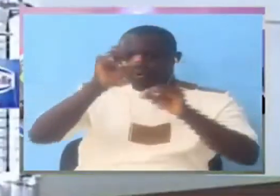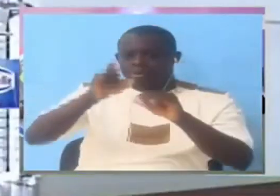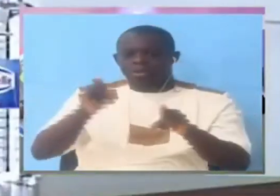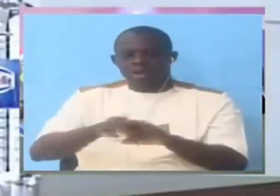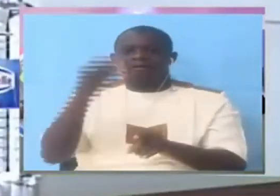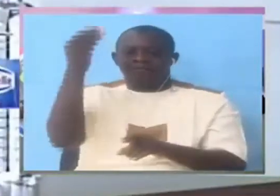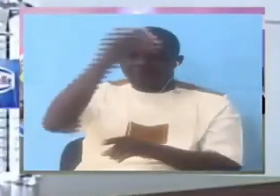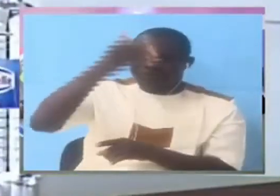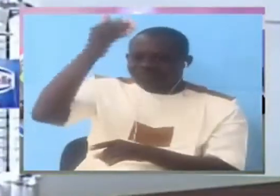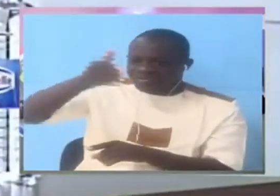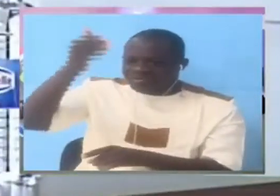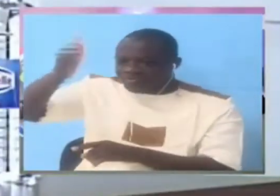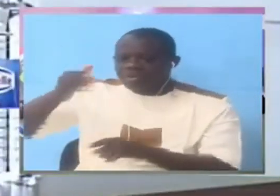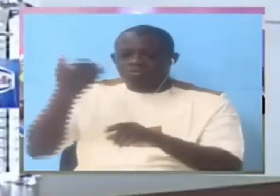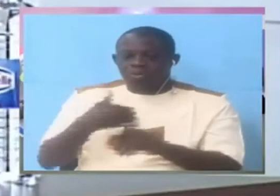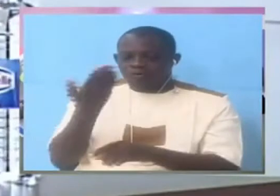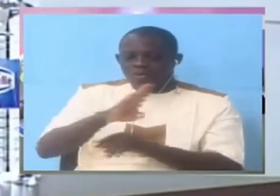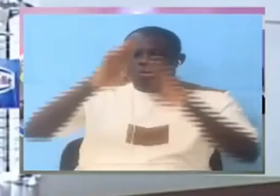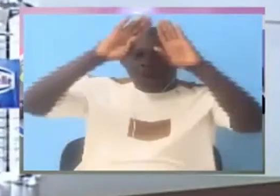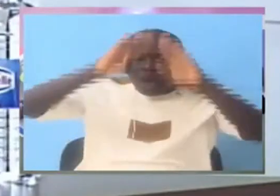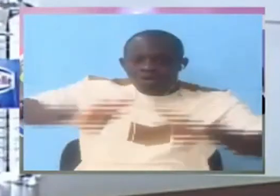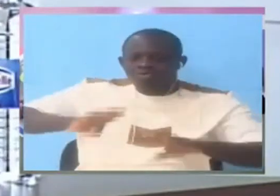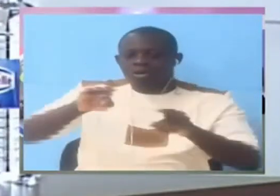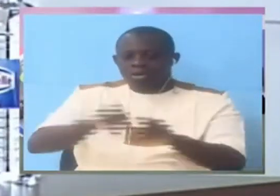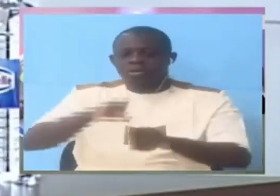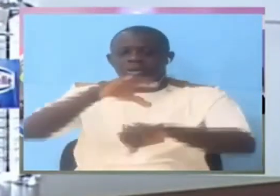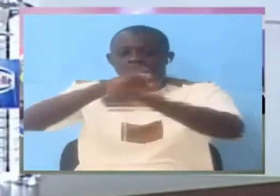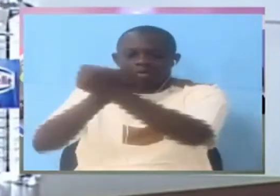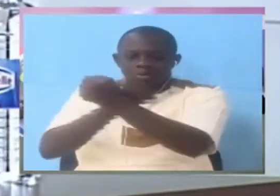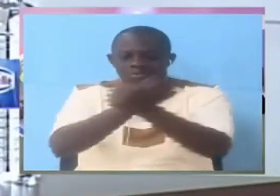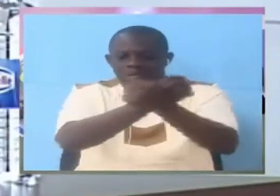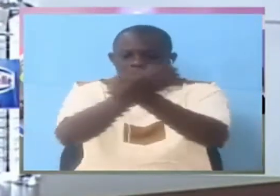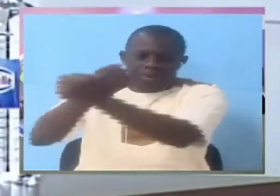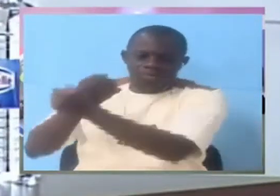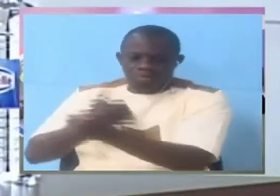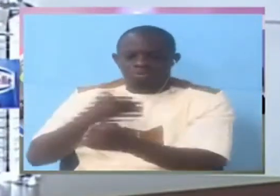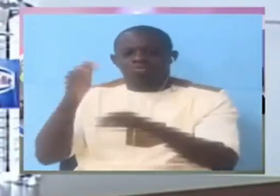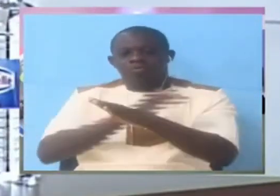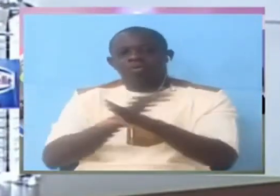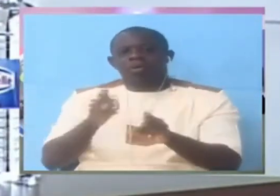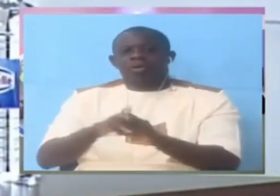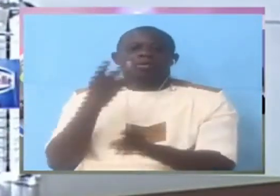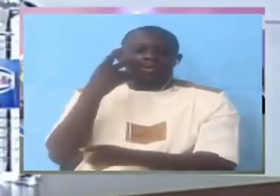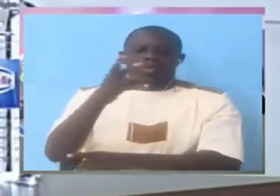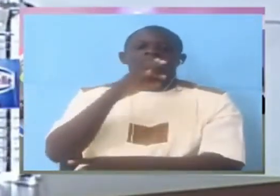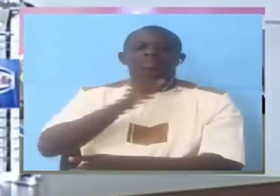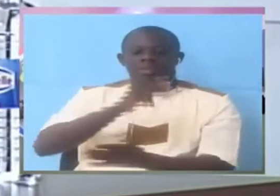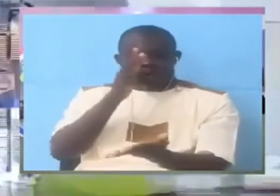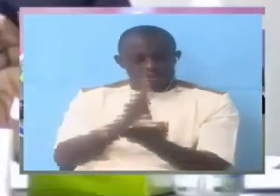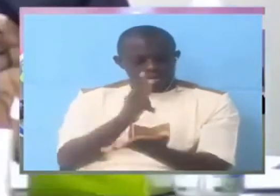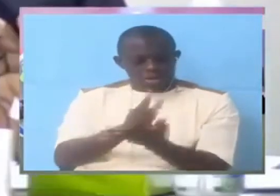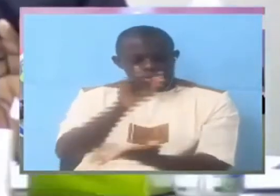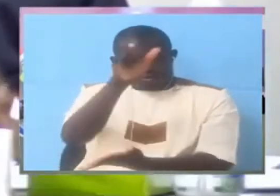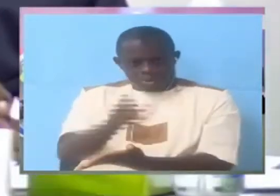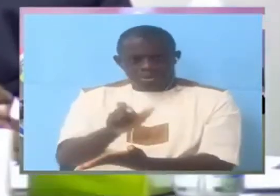see mr witness your name was